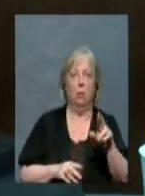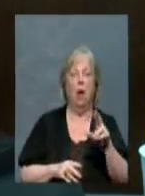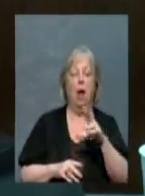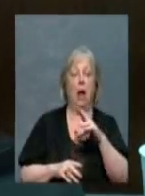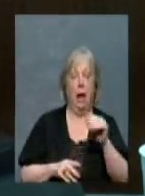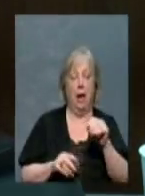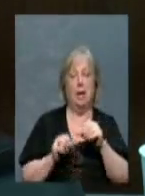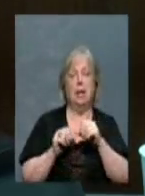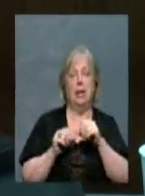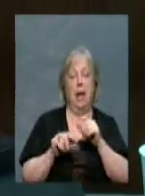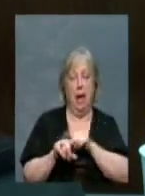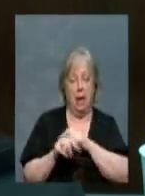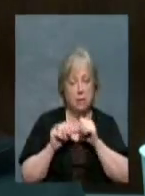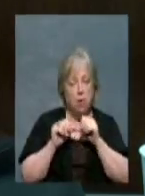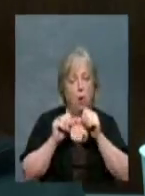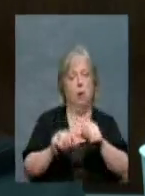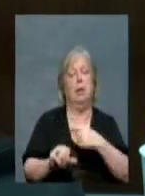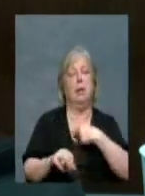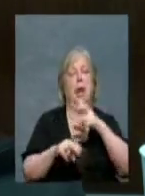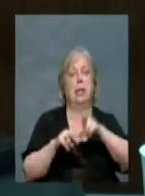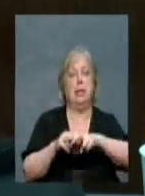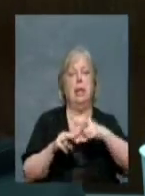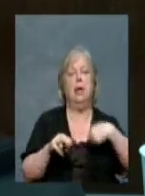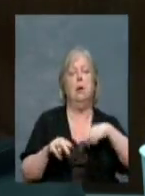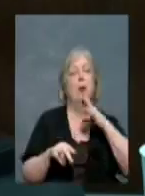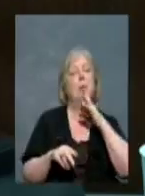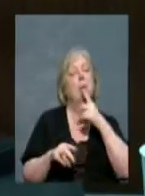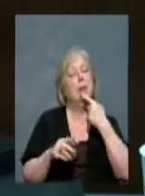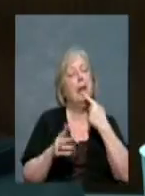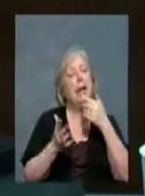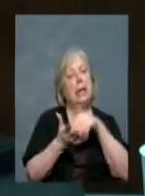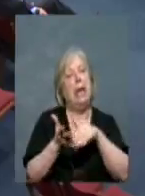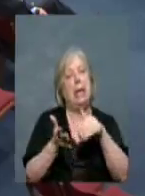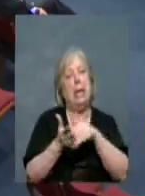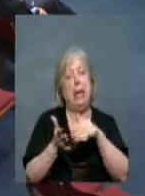here because it's the truth. Anybody want to challenge that? Come on down front.